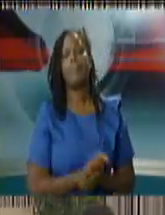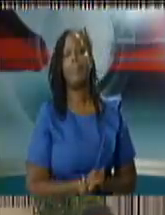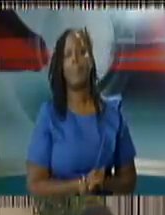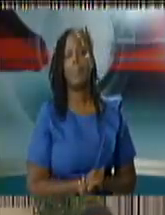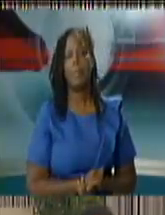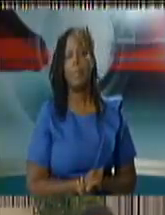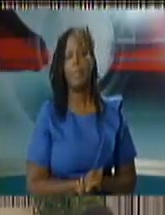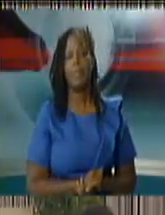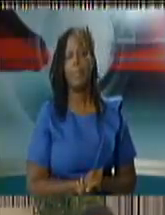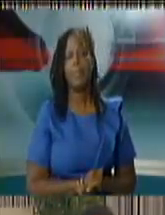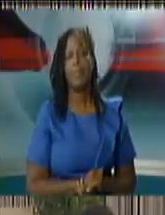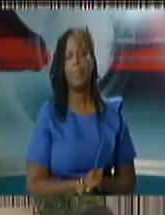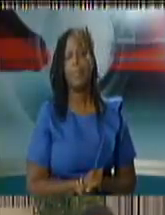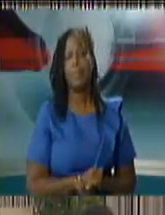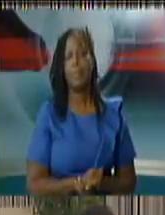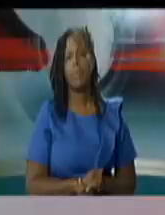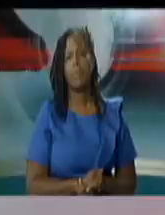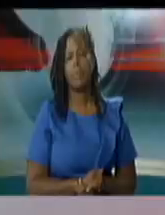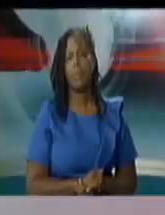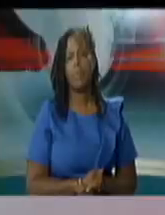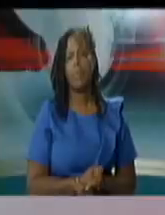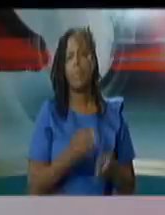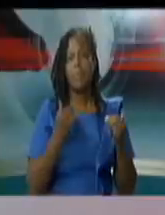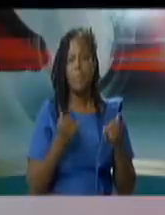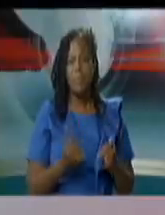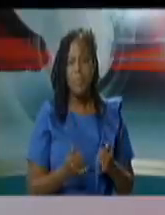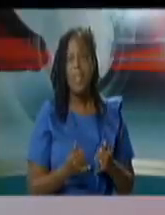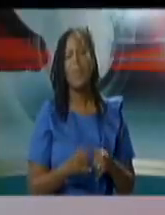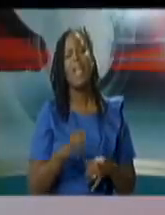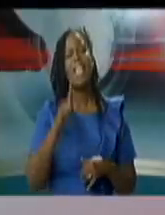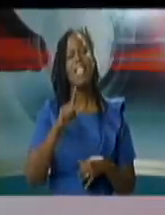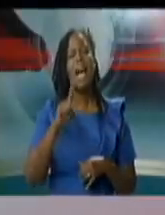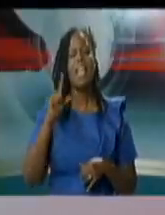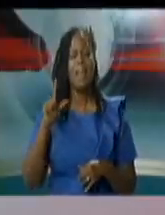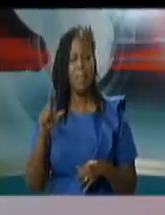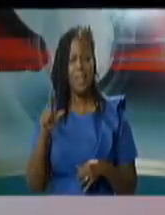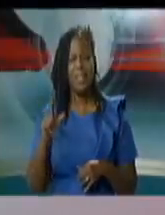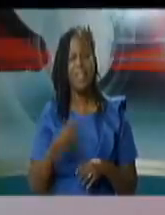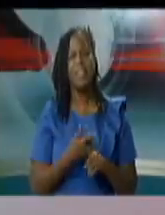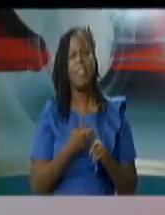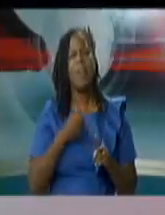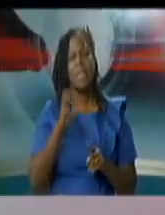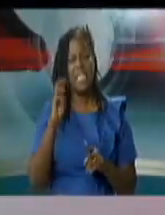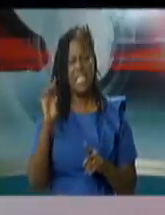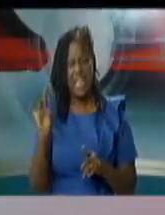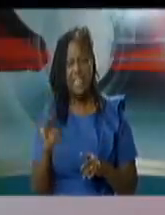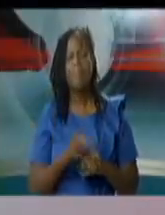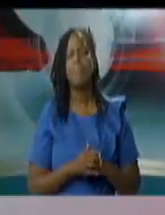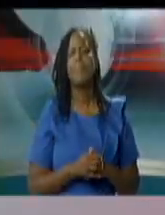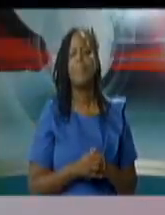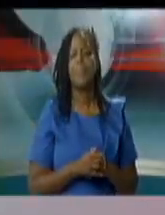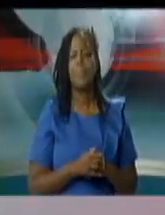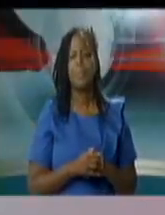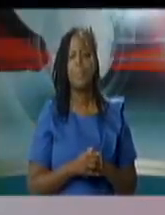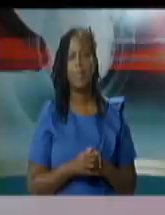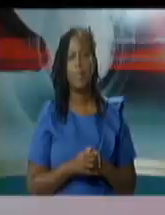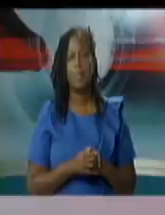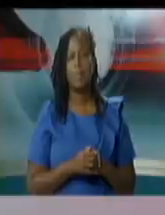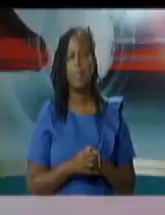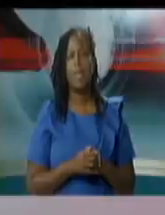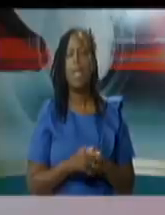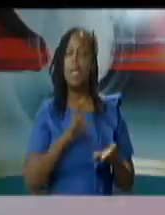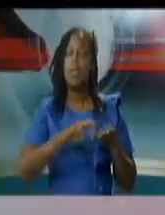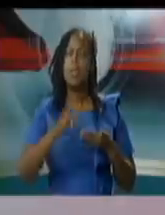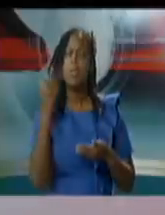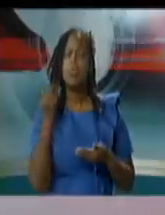hi good morning lissana live with wire 868 good morning um two weeks ago the ministry of health should have shared